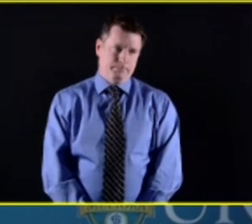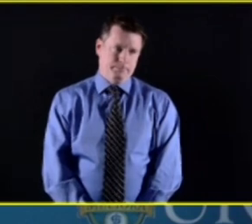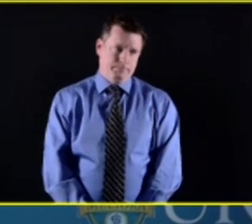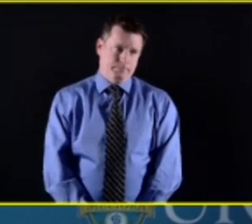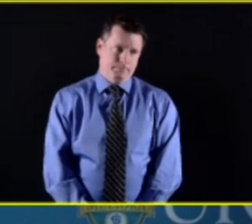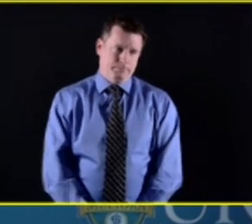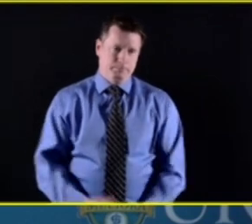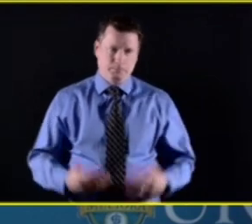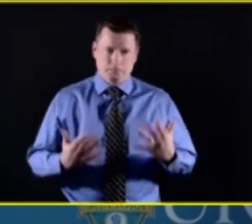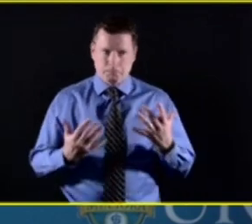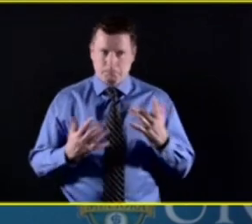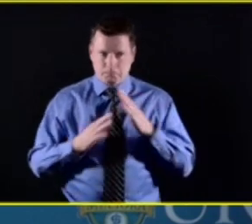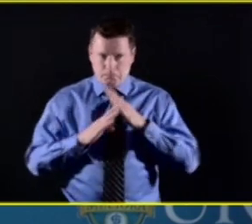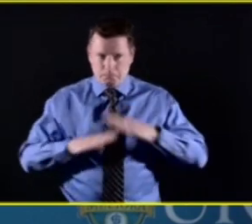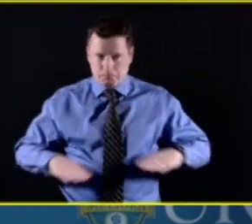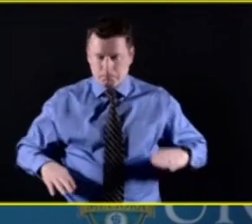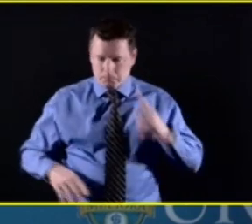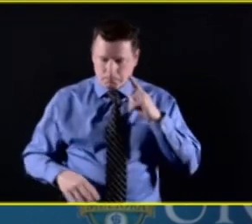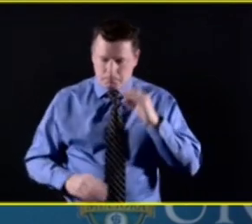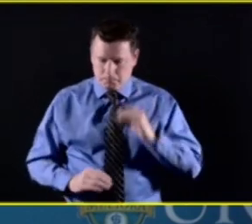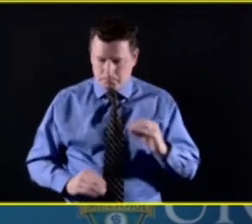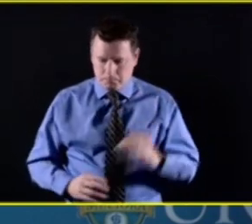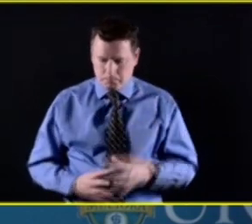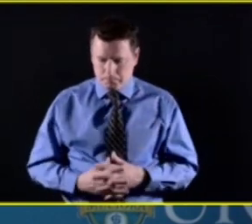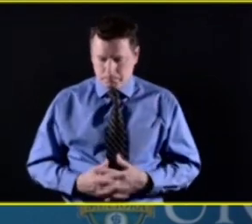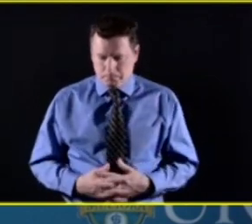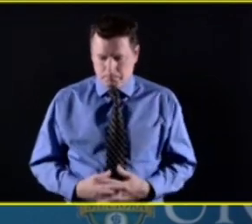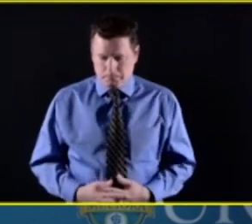We've got a busy news day.